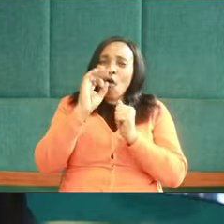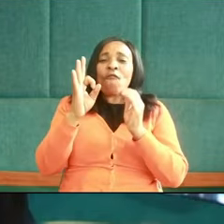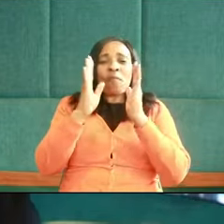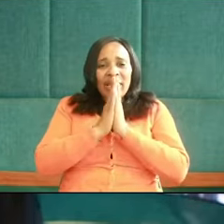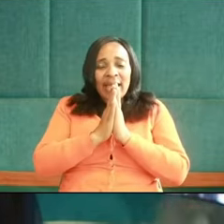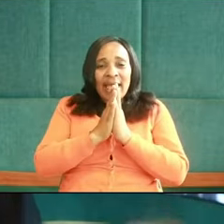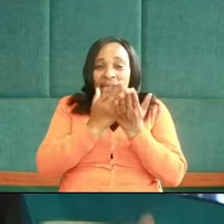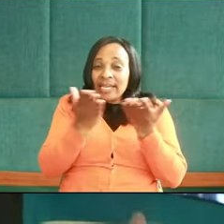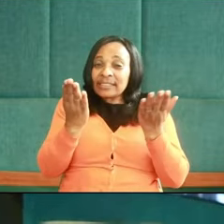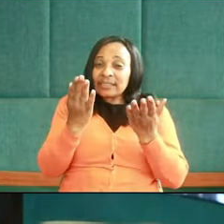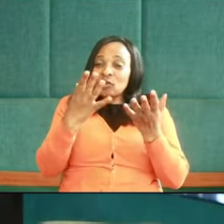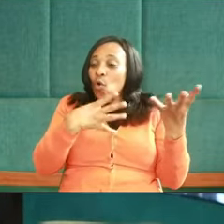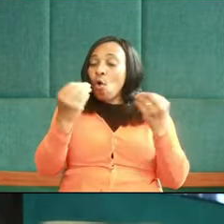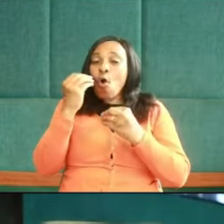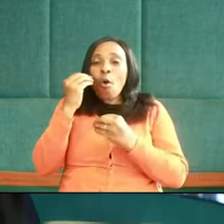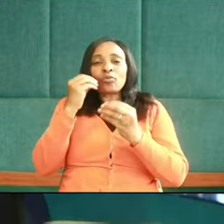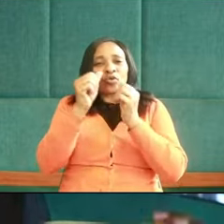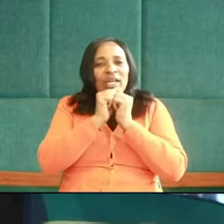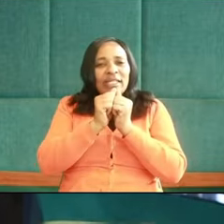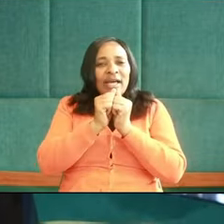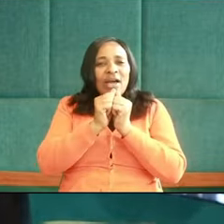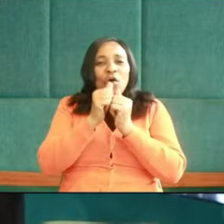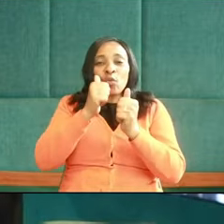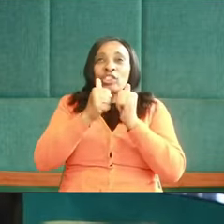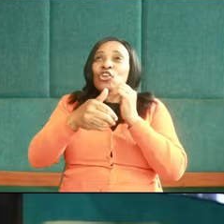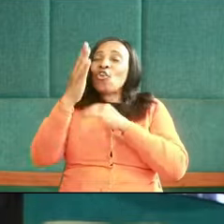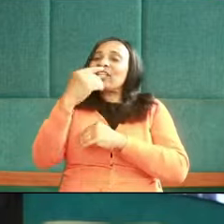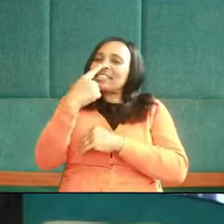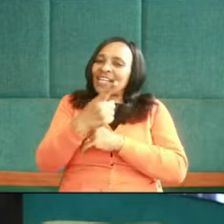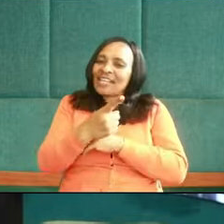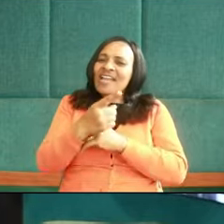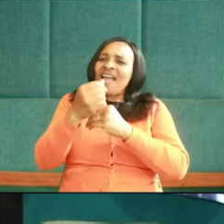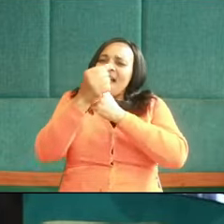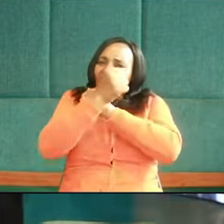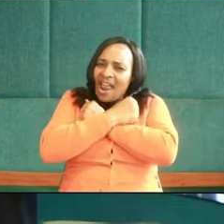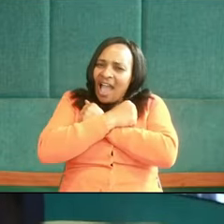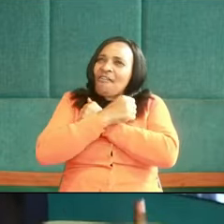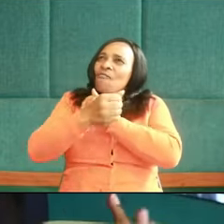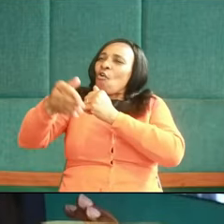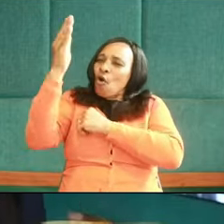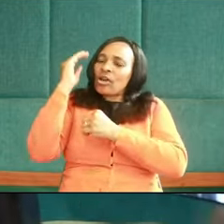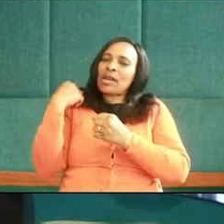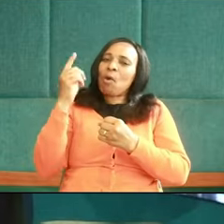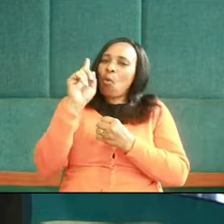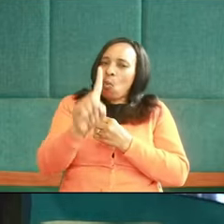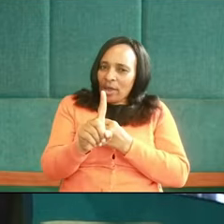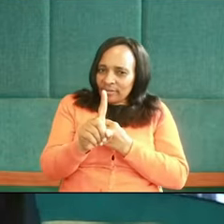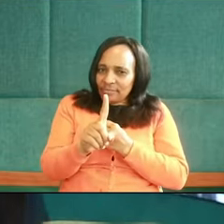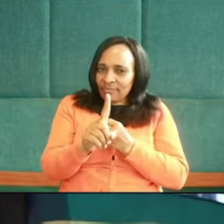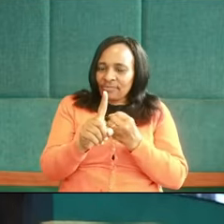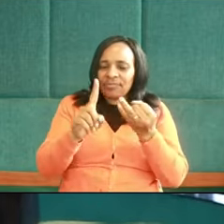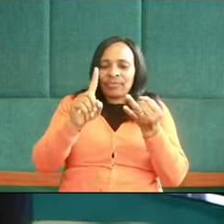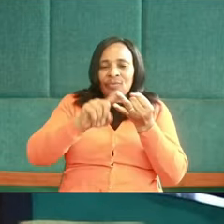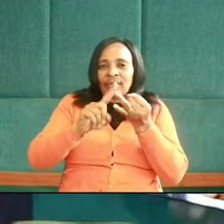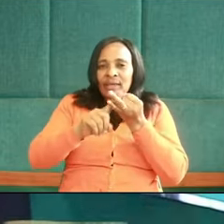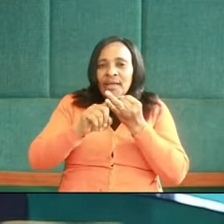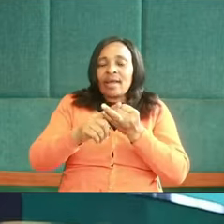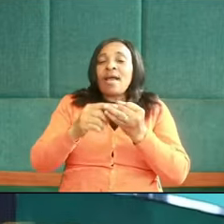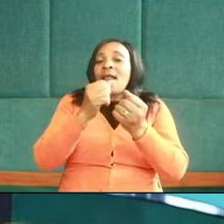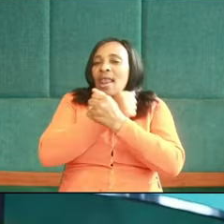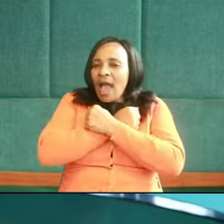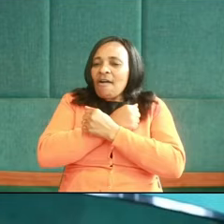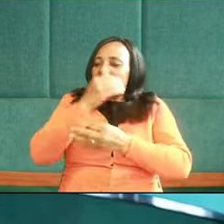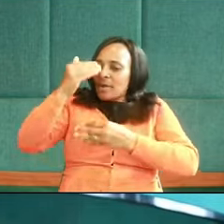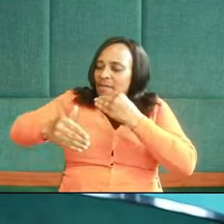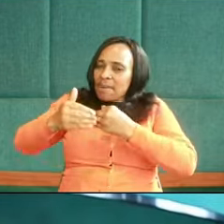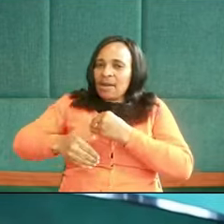with today, God says, love the Lord, love your neighbors.